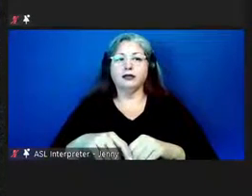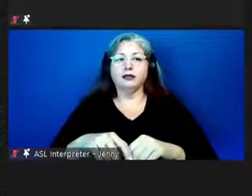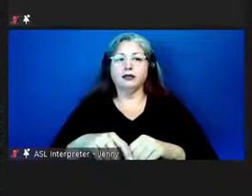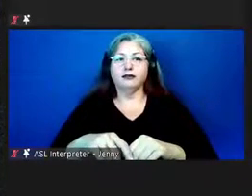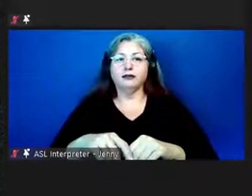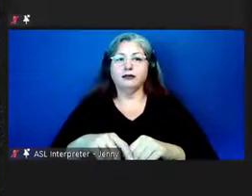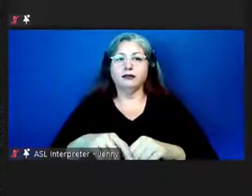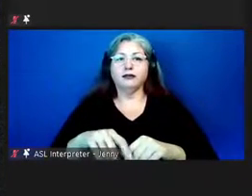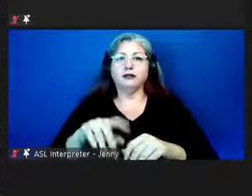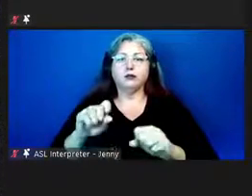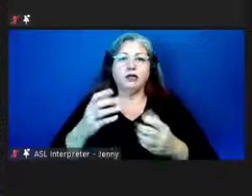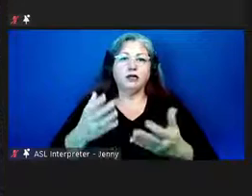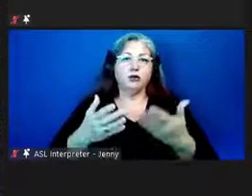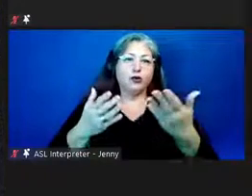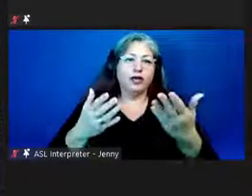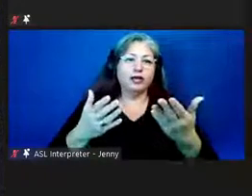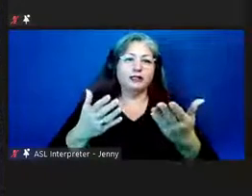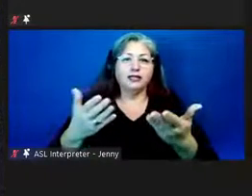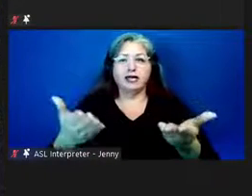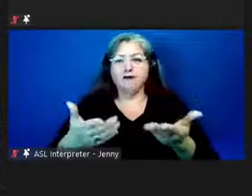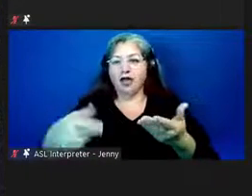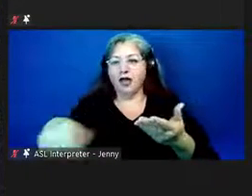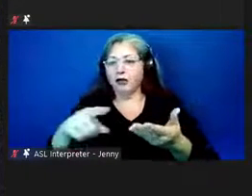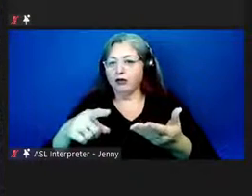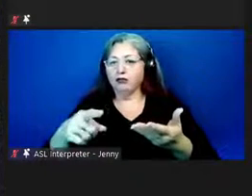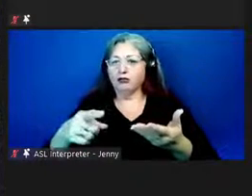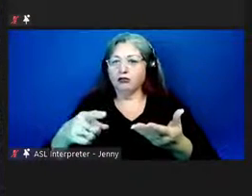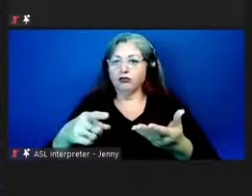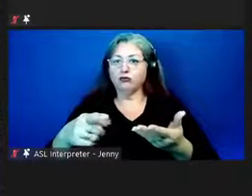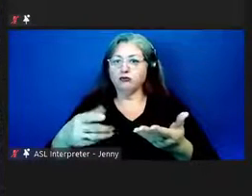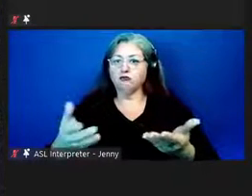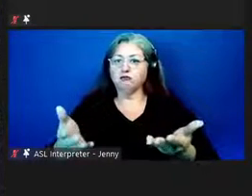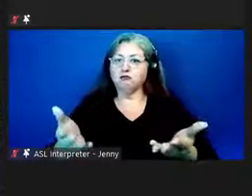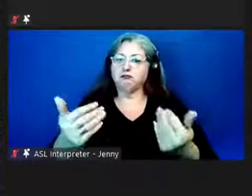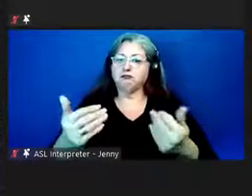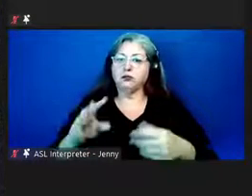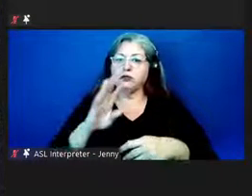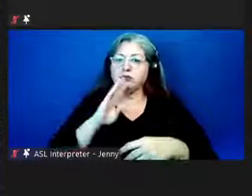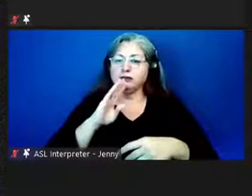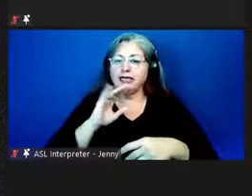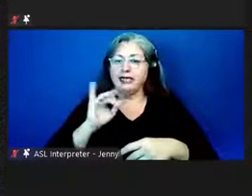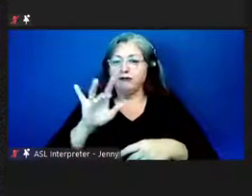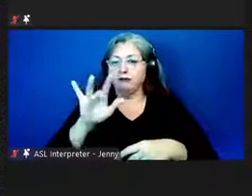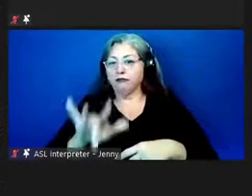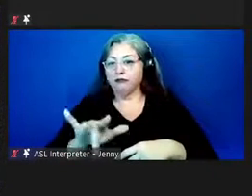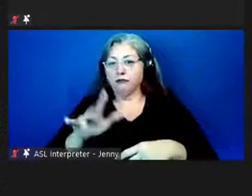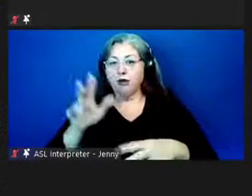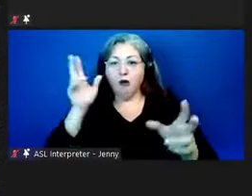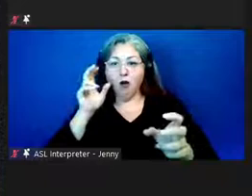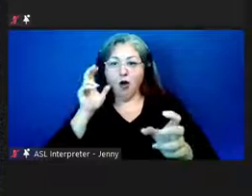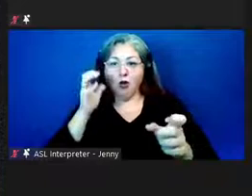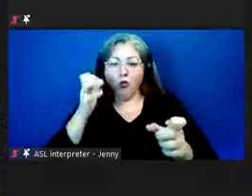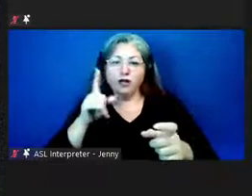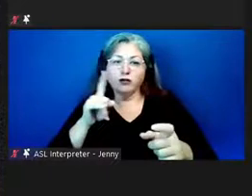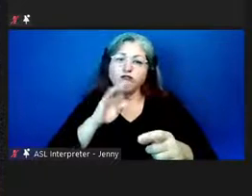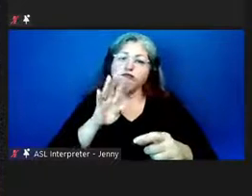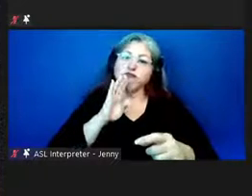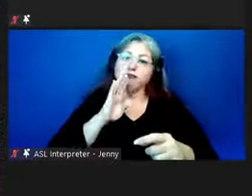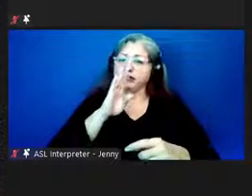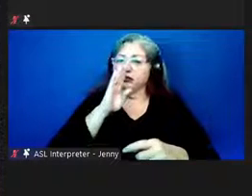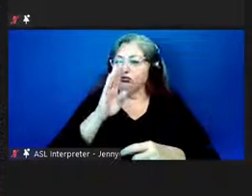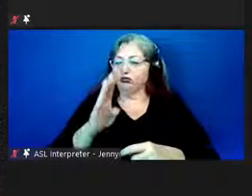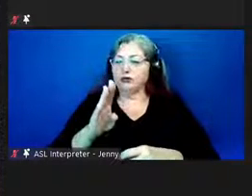raise them and um invite you to um speak using audio if you'd like if you'd like to present a question directly to